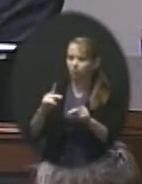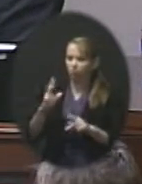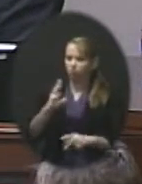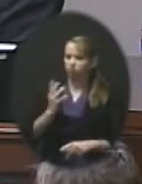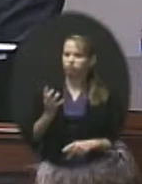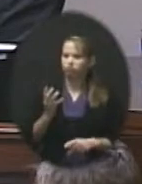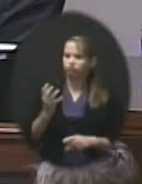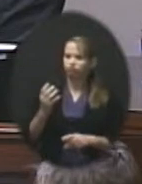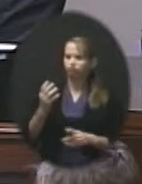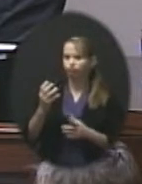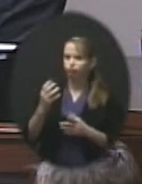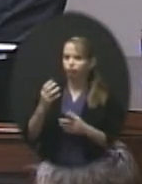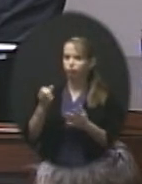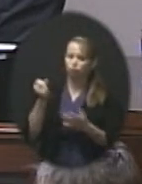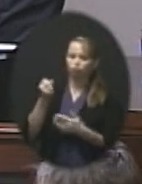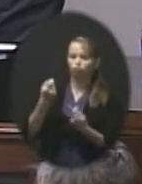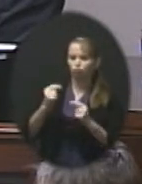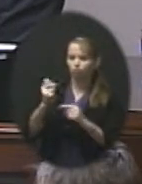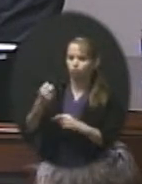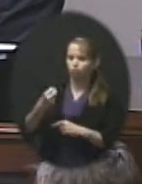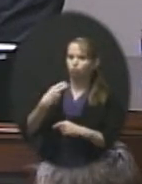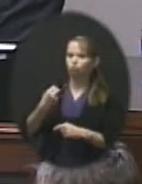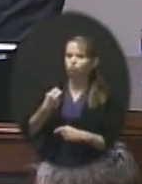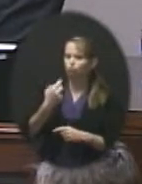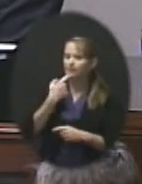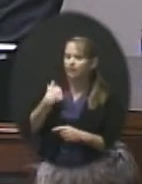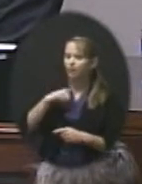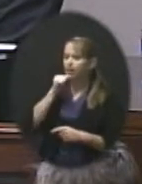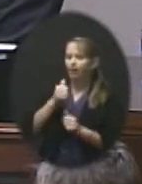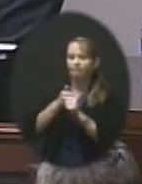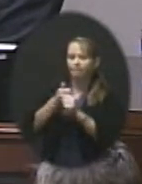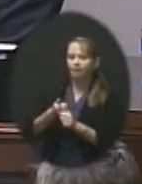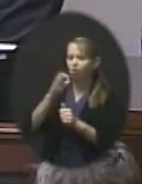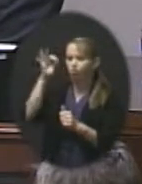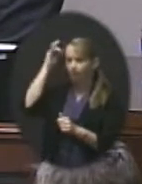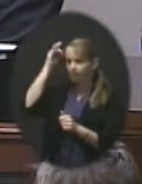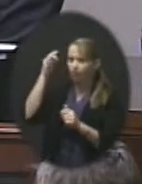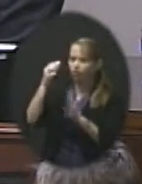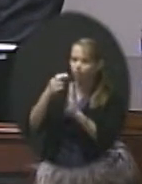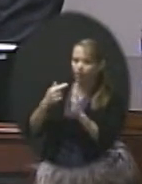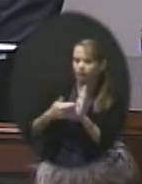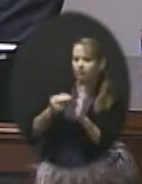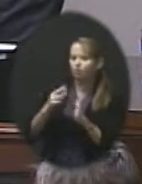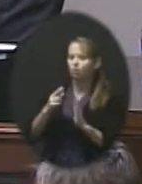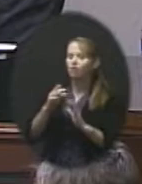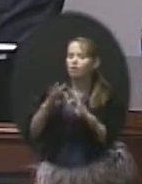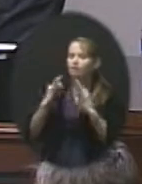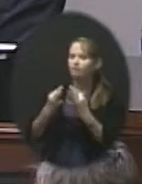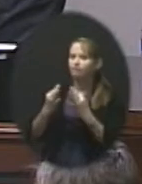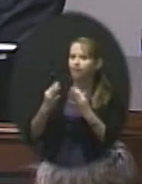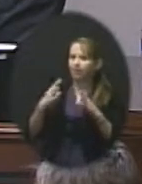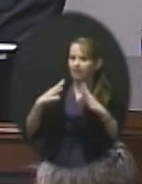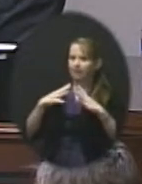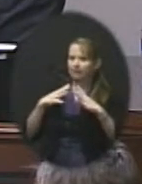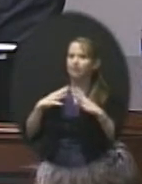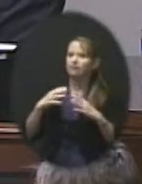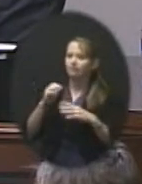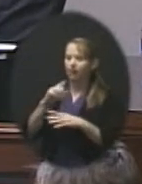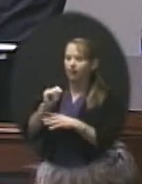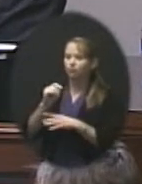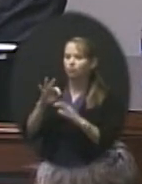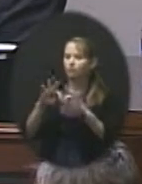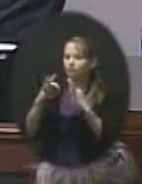didn't follow a federal guideline. Same with the Family Medical Leave Act or the Affordable Care Act or any number of things that we try to train on.